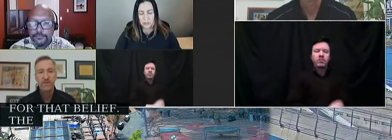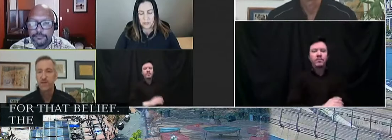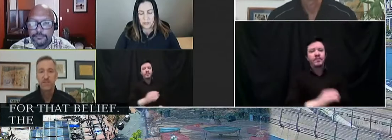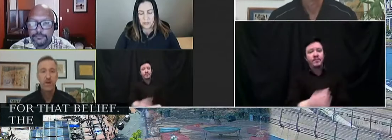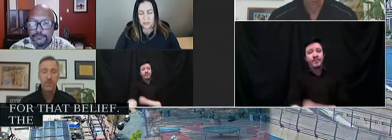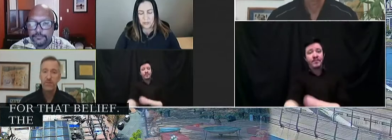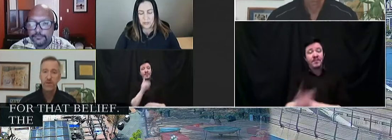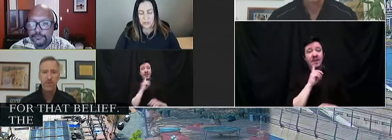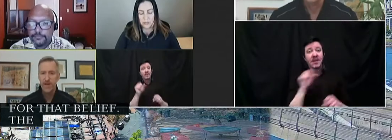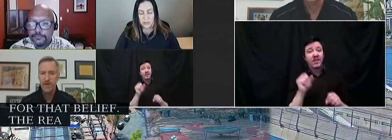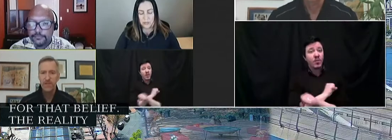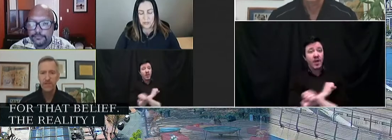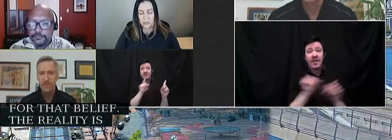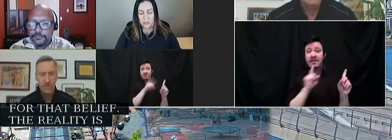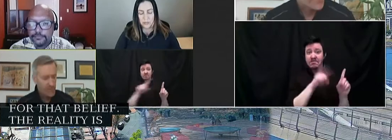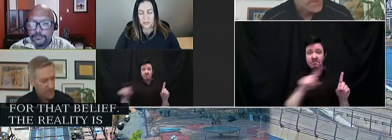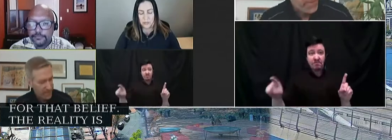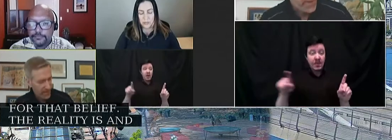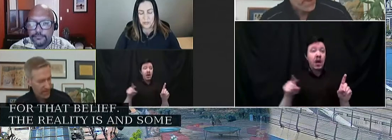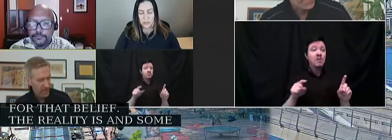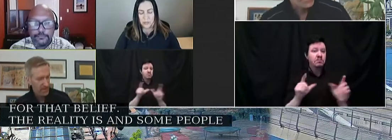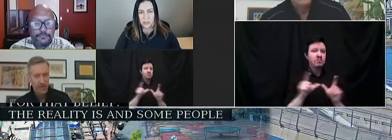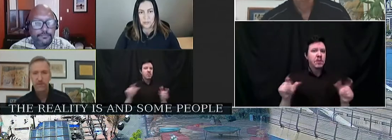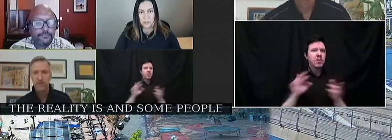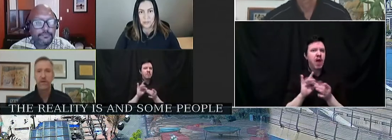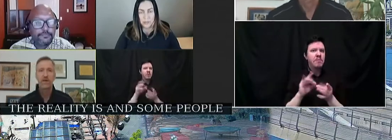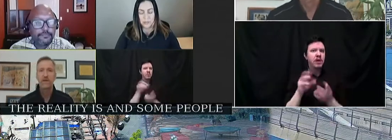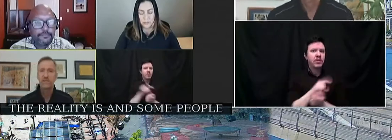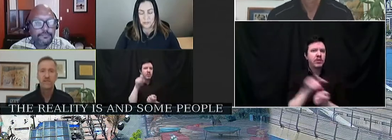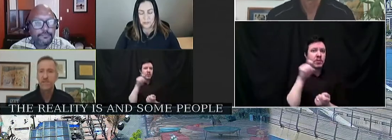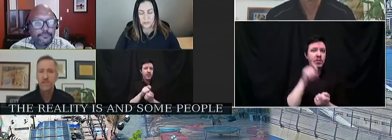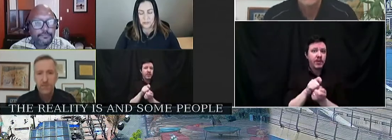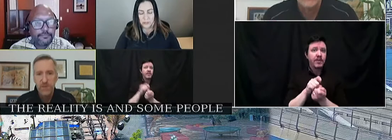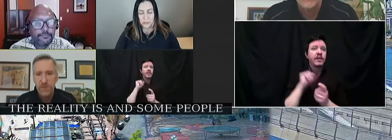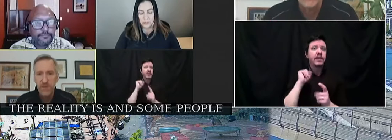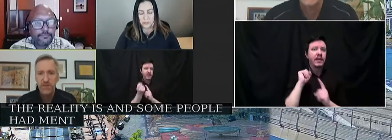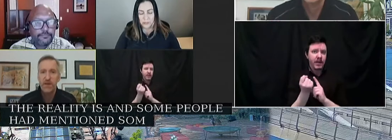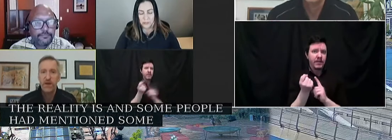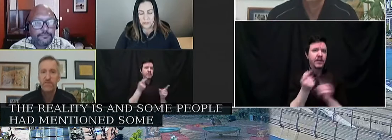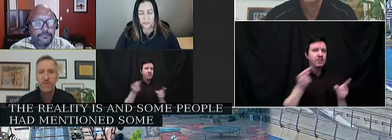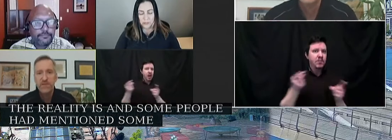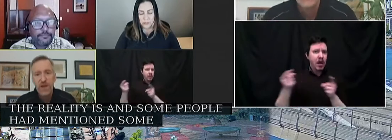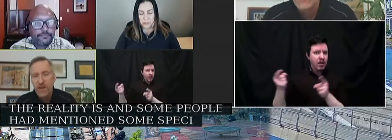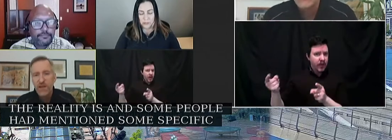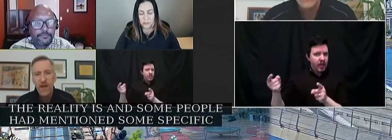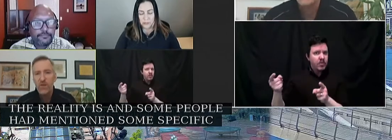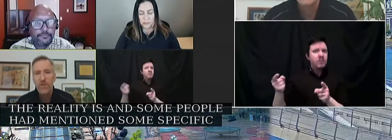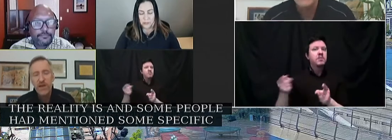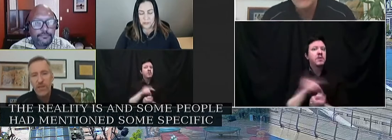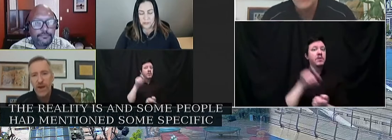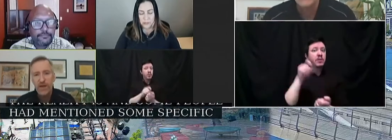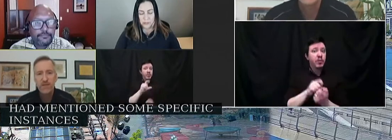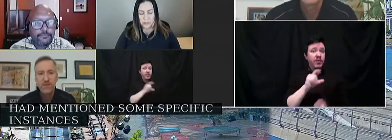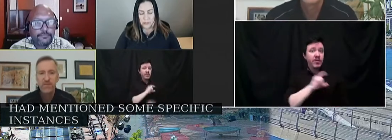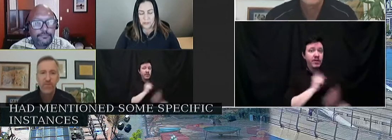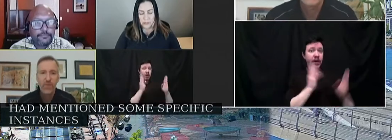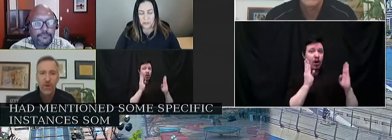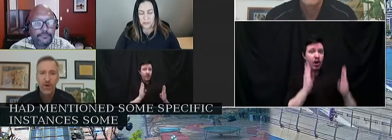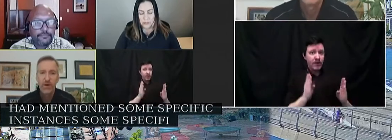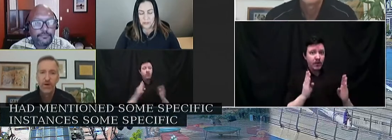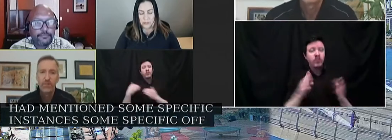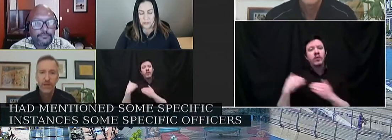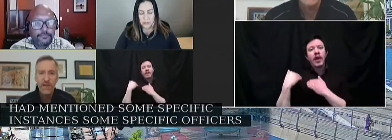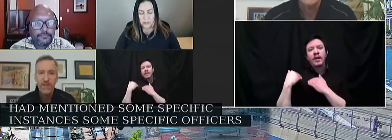and some people had mentioned some specific instances, some specific officers, the accountability mechanism